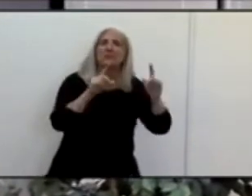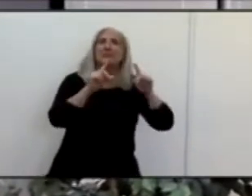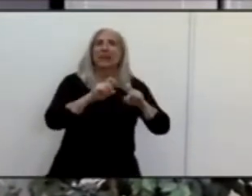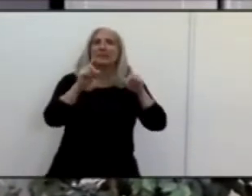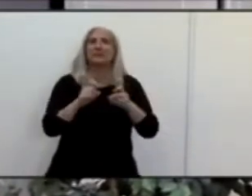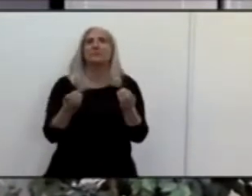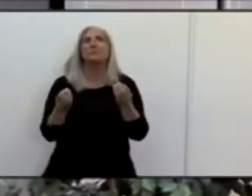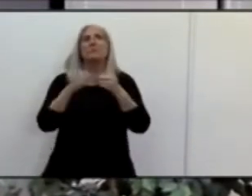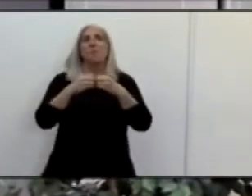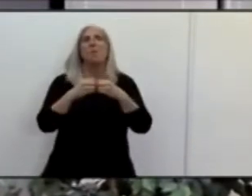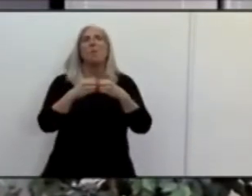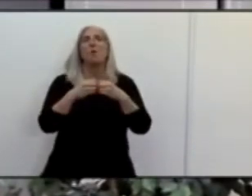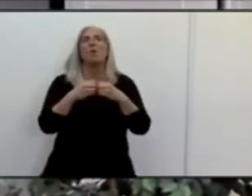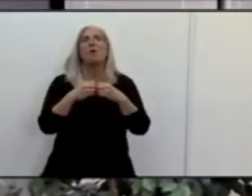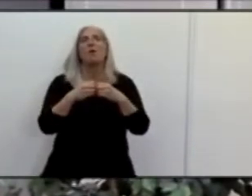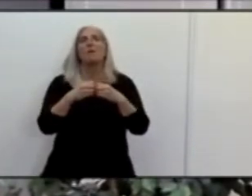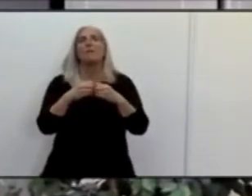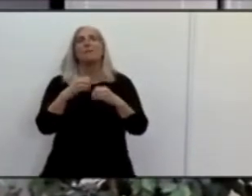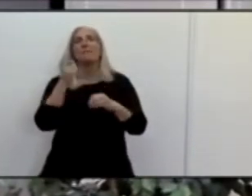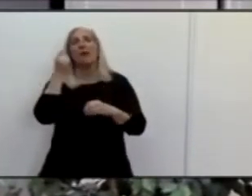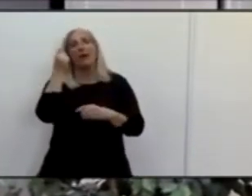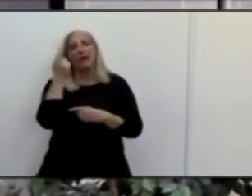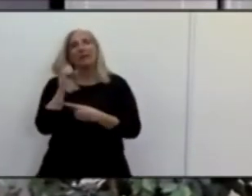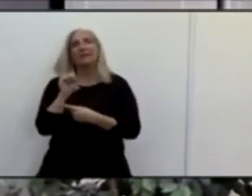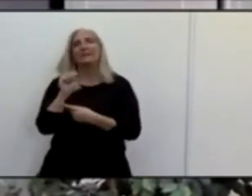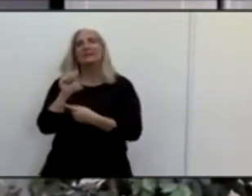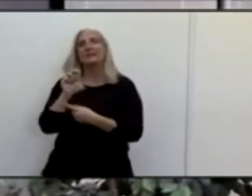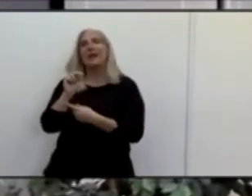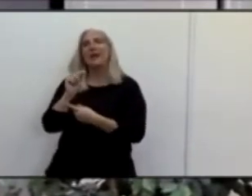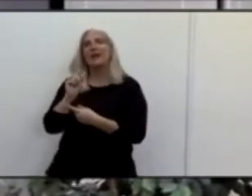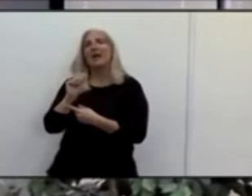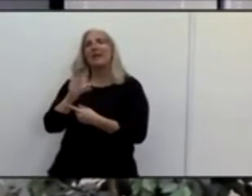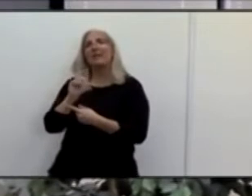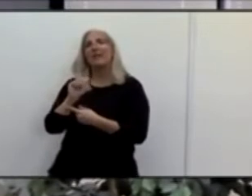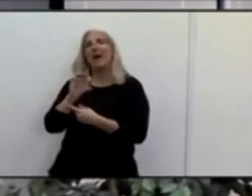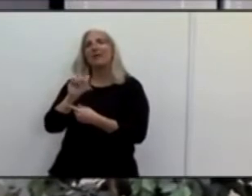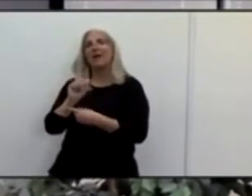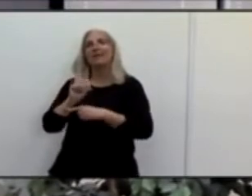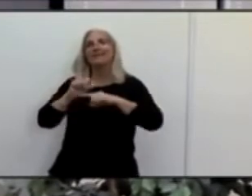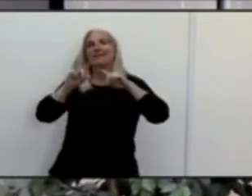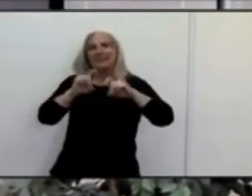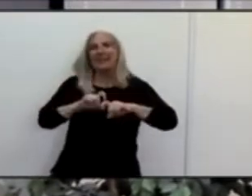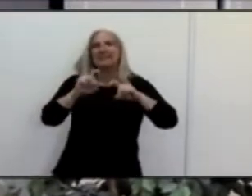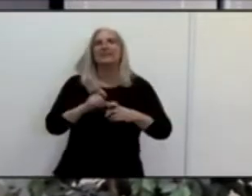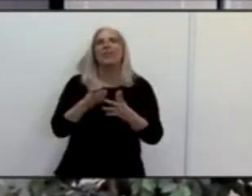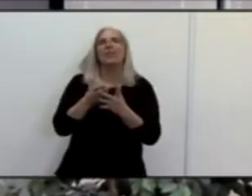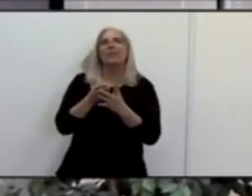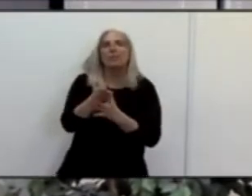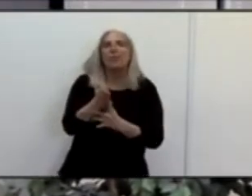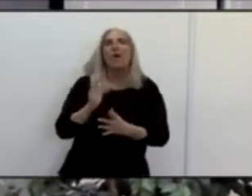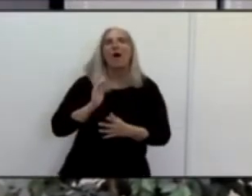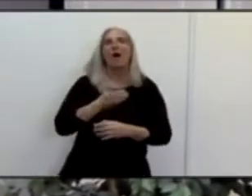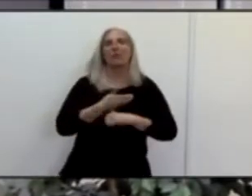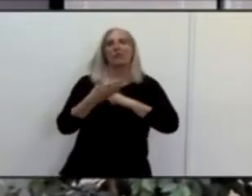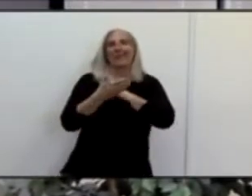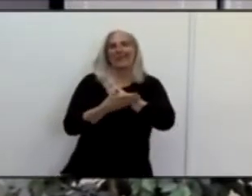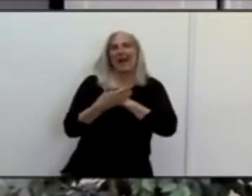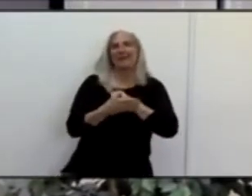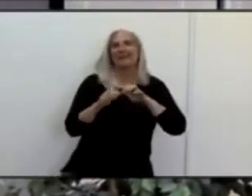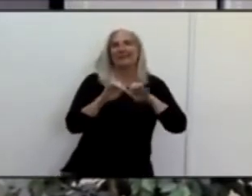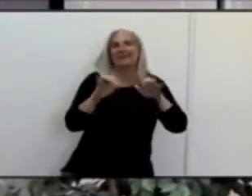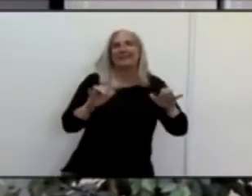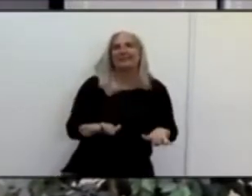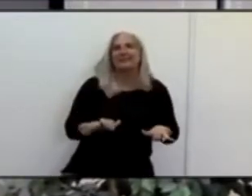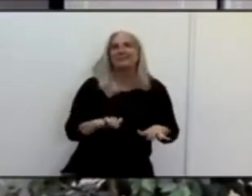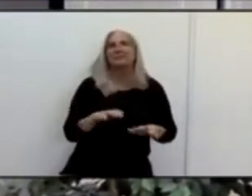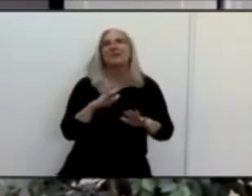in the county of Santa Clara is being done by the county system. So if these private health hospitals actually